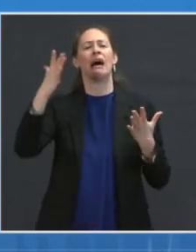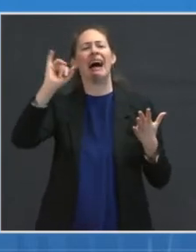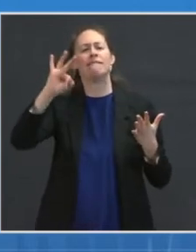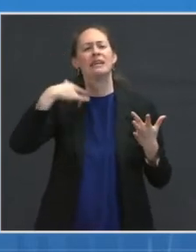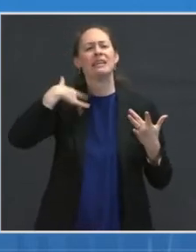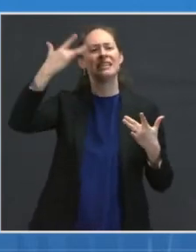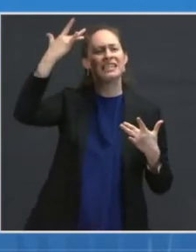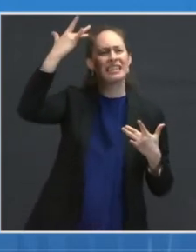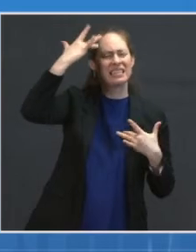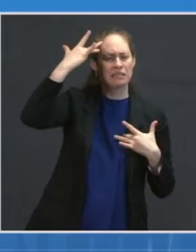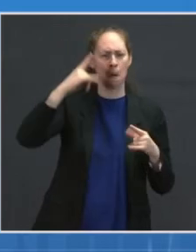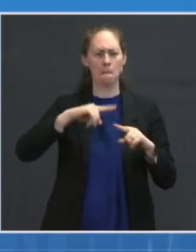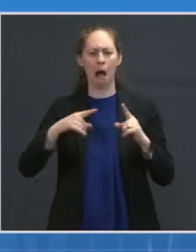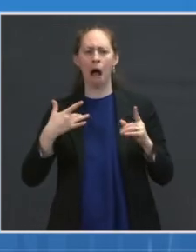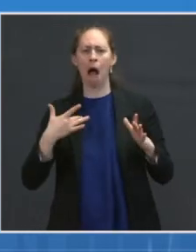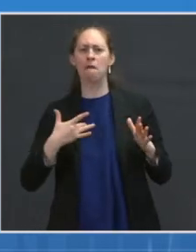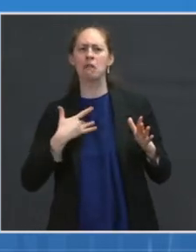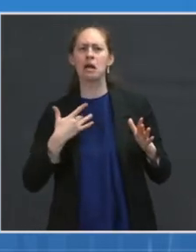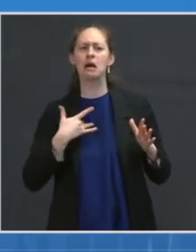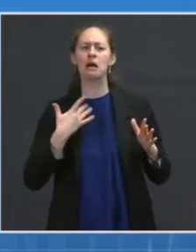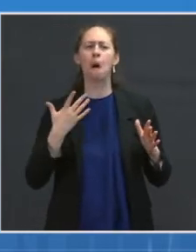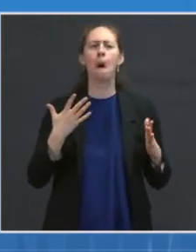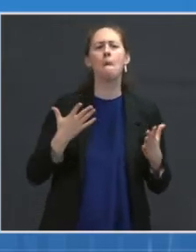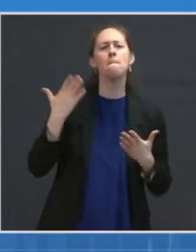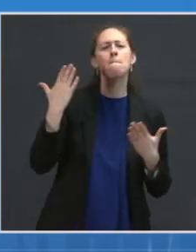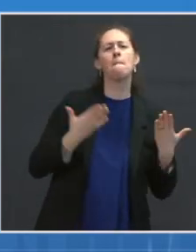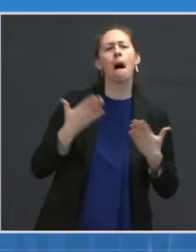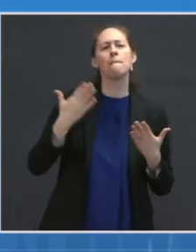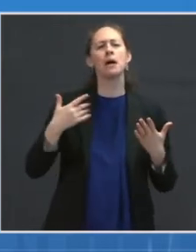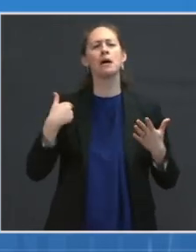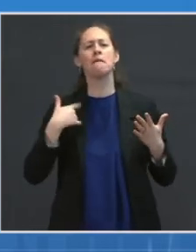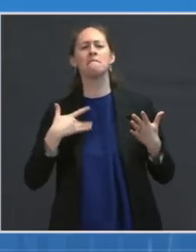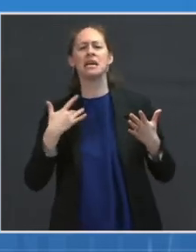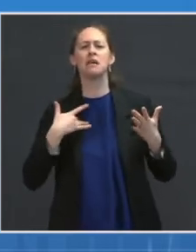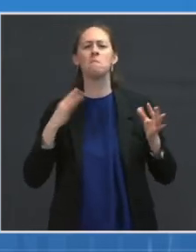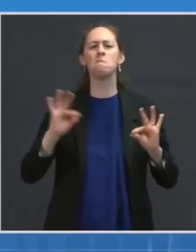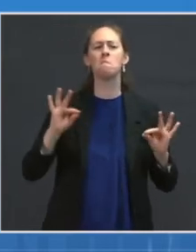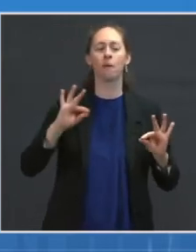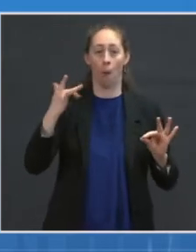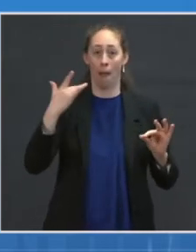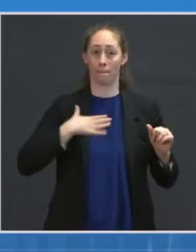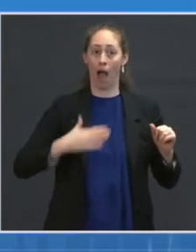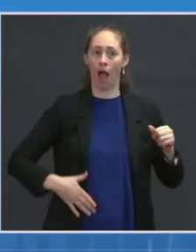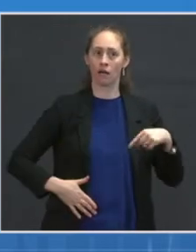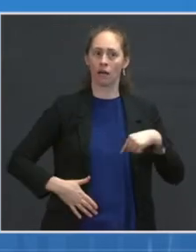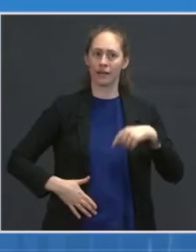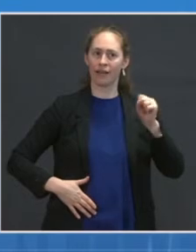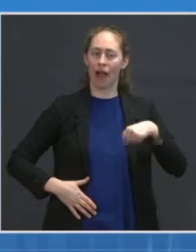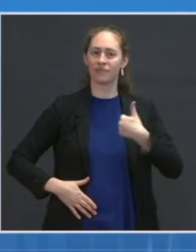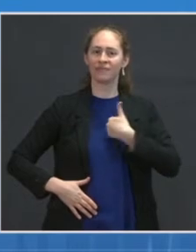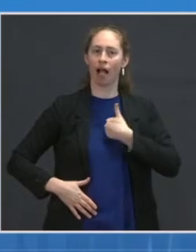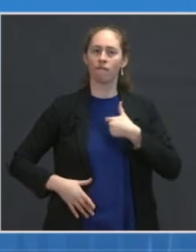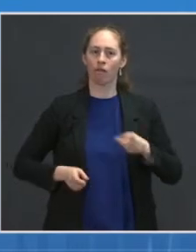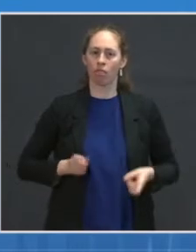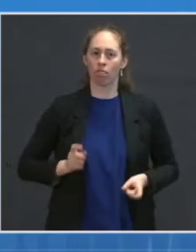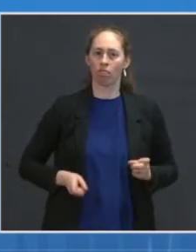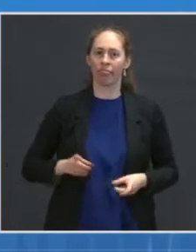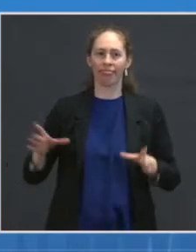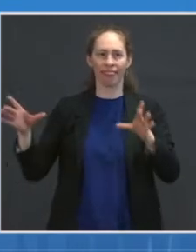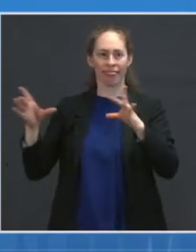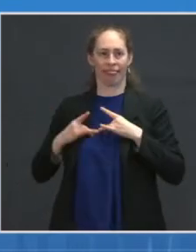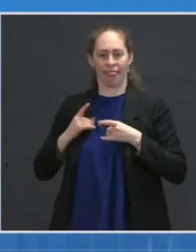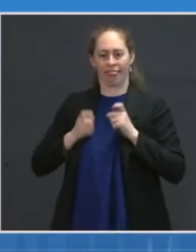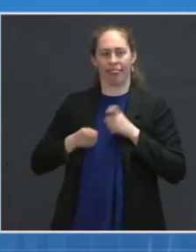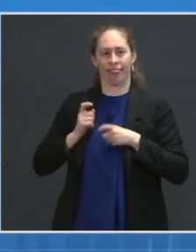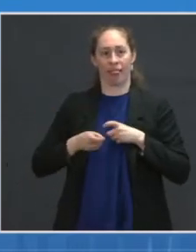be selecting immunologically for variants. Thank you. So just a couple of things to emphasize here.